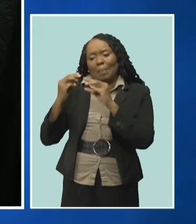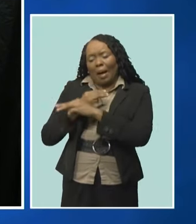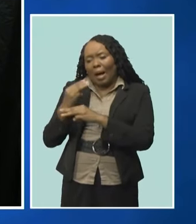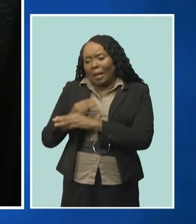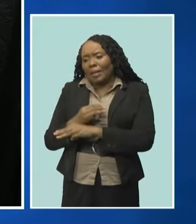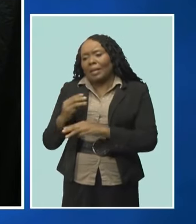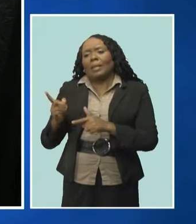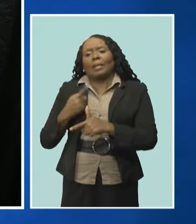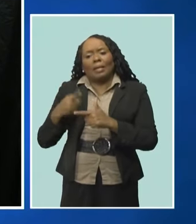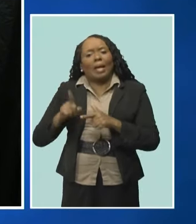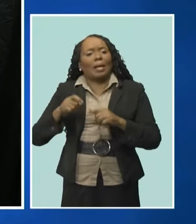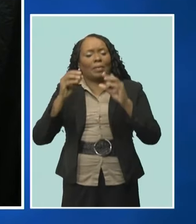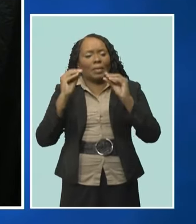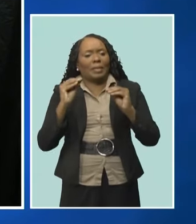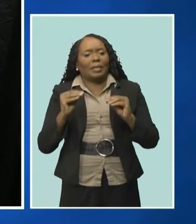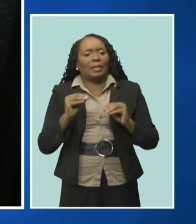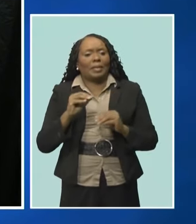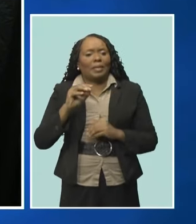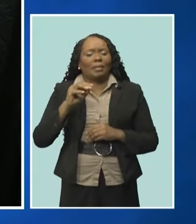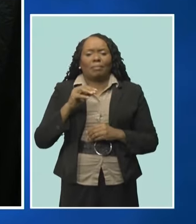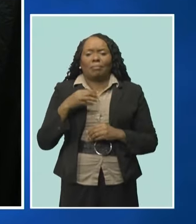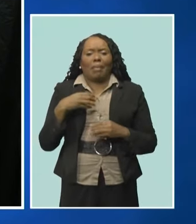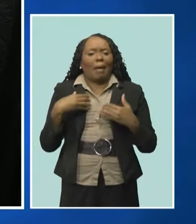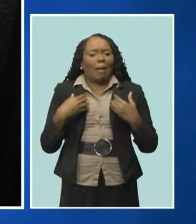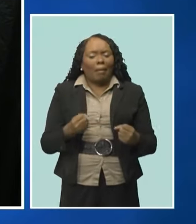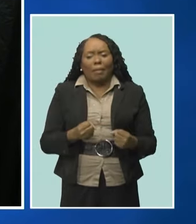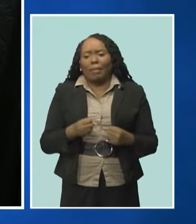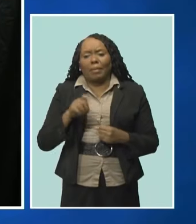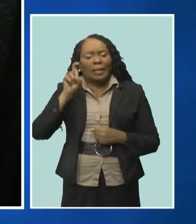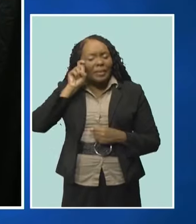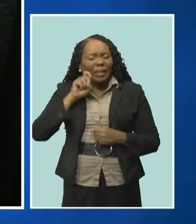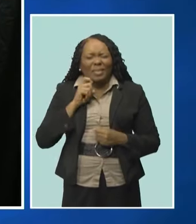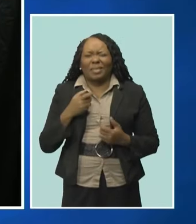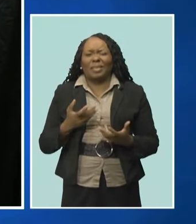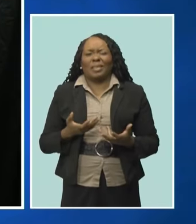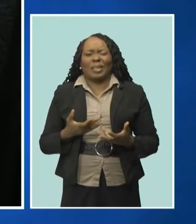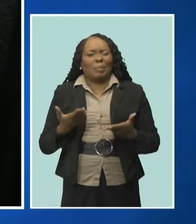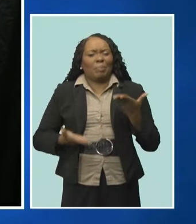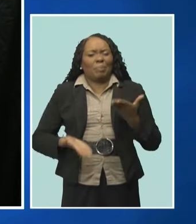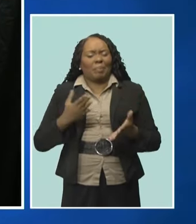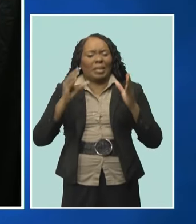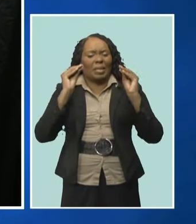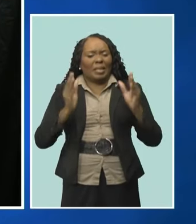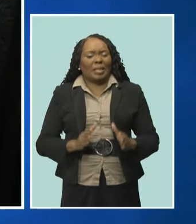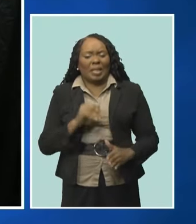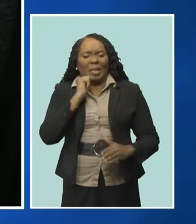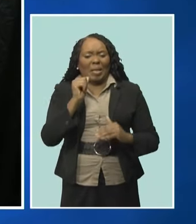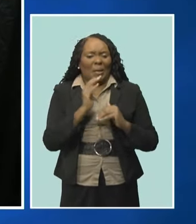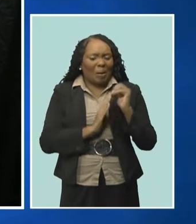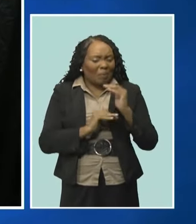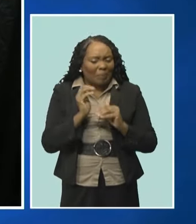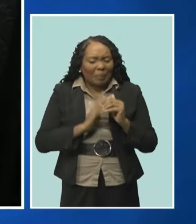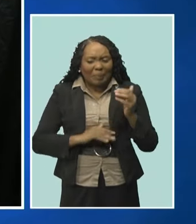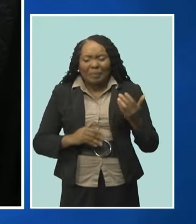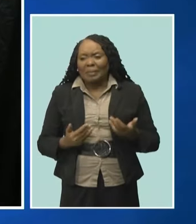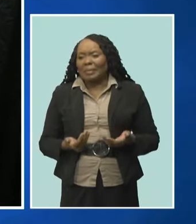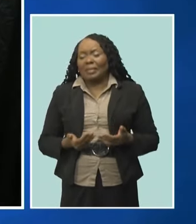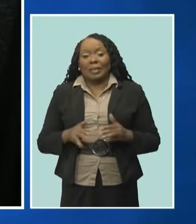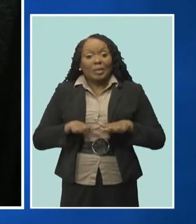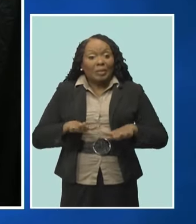kind of saying, you know, we're not comfortable necessarily with this content. Children maybe are not so comfortable with us teaching it. And so